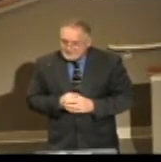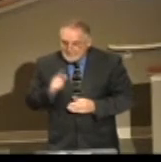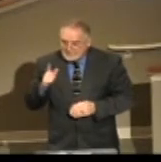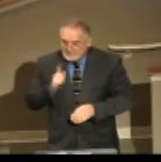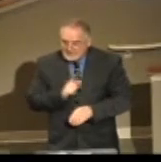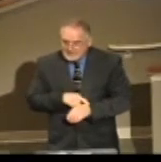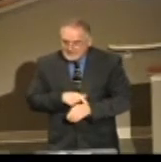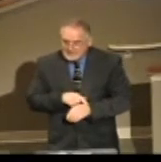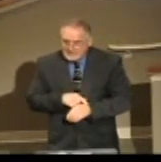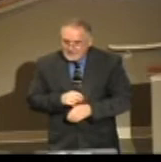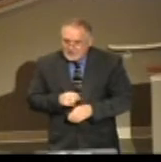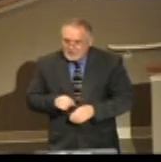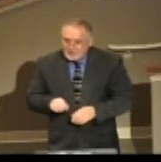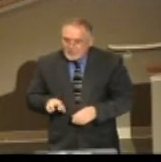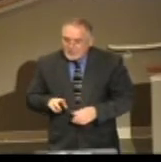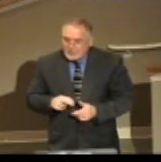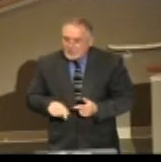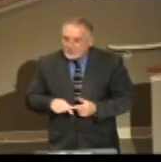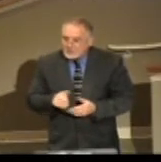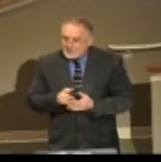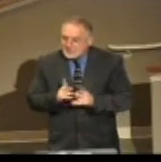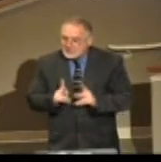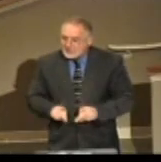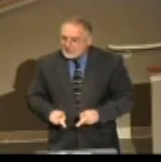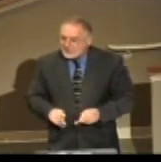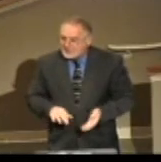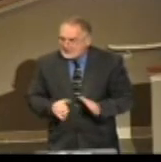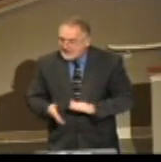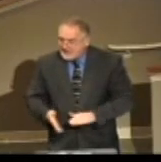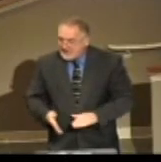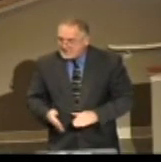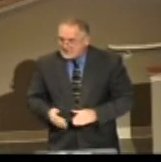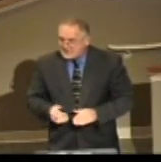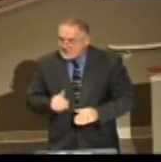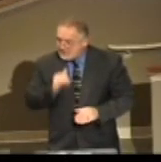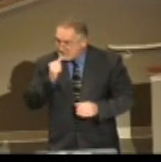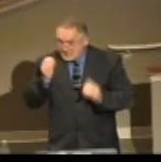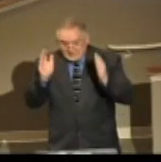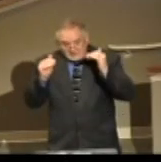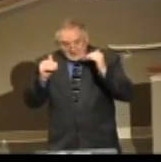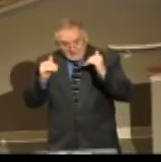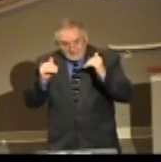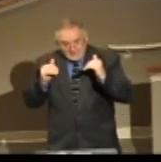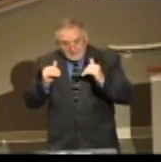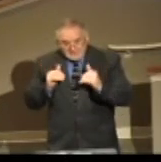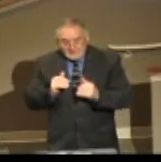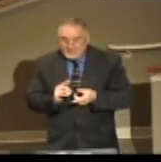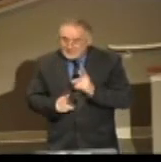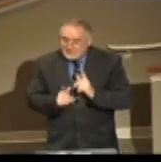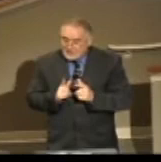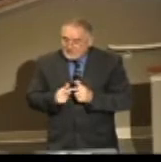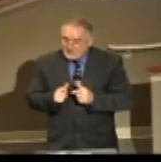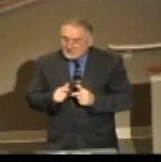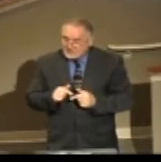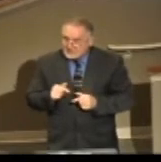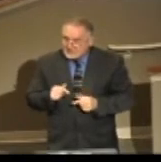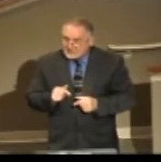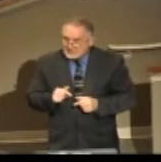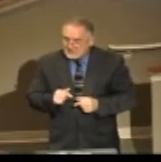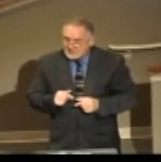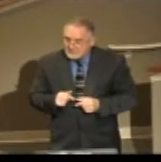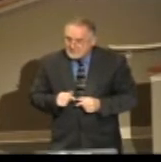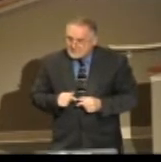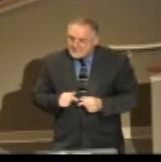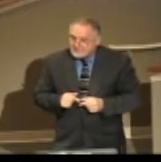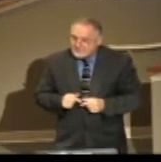Or when someone unexpectedly dies. I was talking to Donnie this morning. You're never ready. My mother